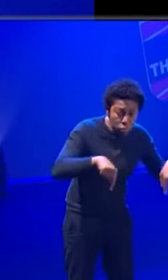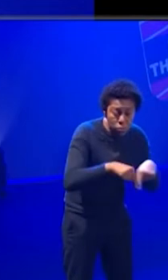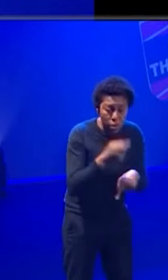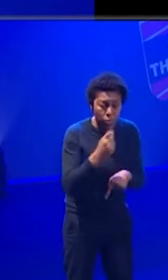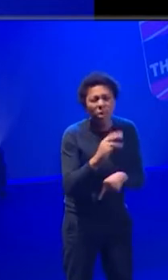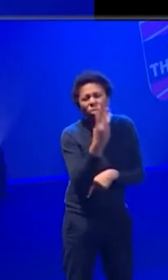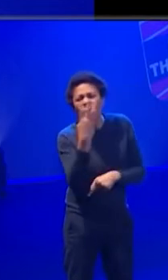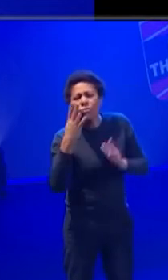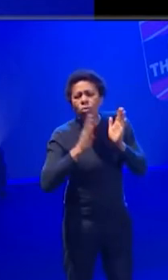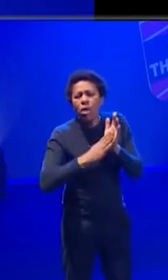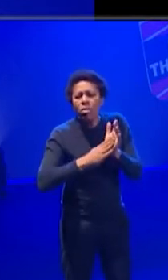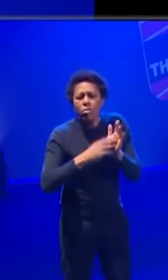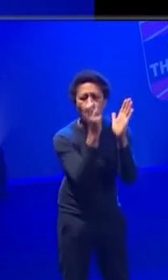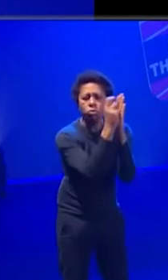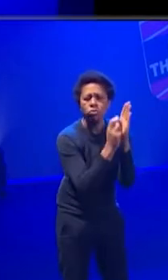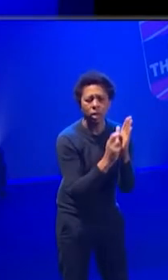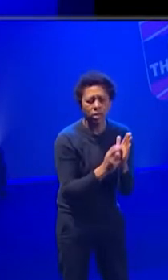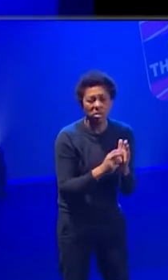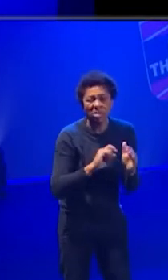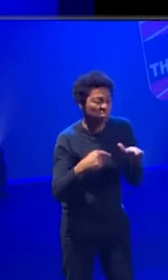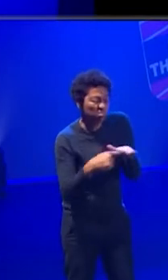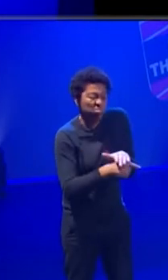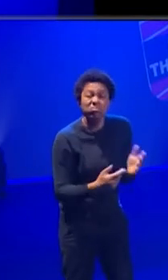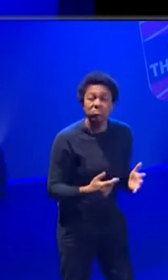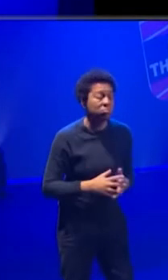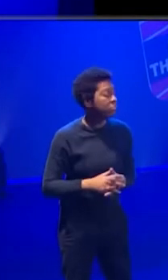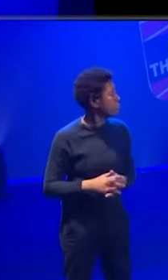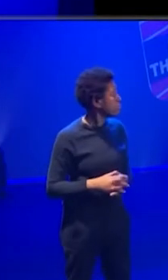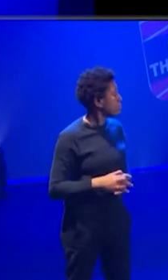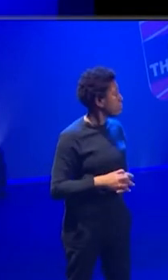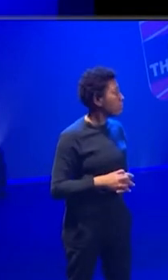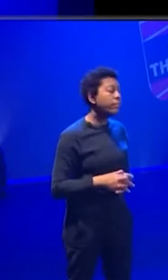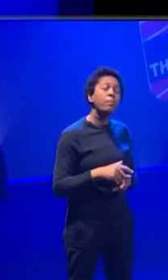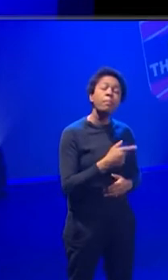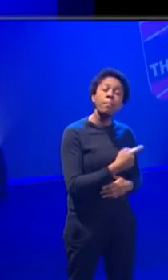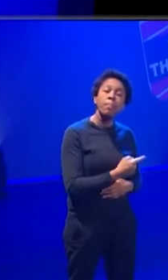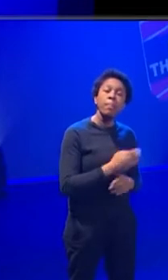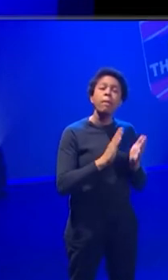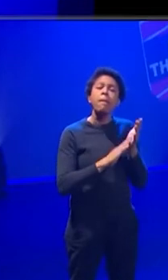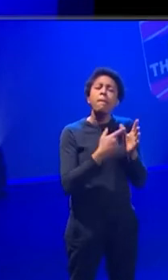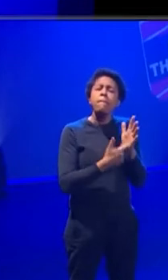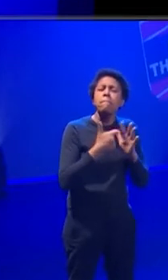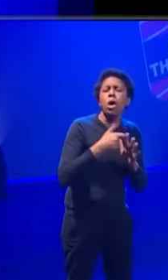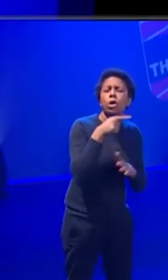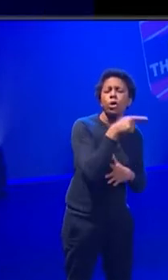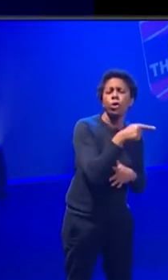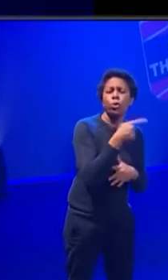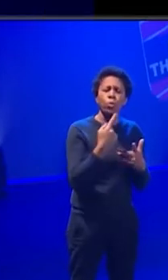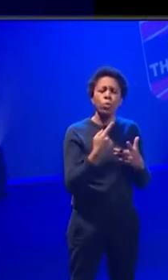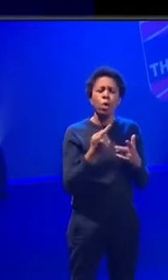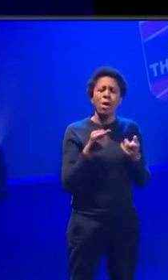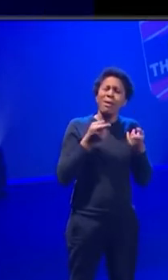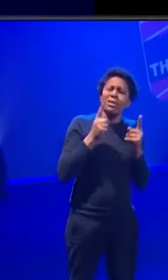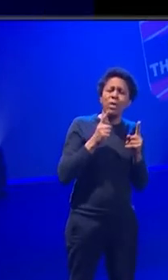want to do. Great. Thank you. Mark, you are the director of technical production here at the Royal Opera